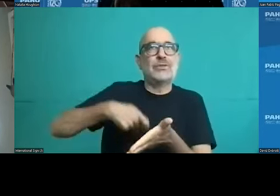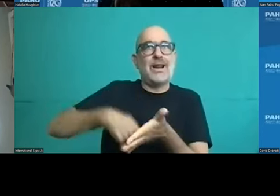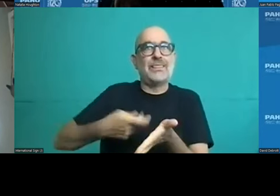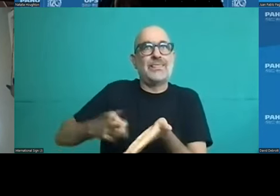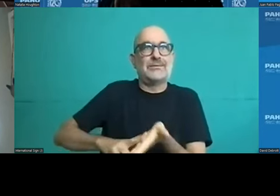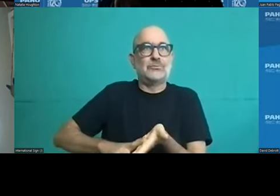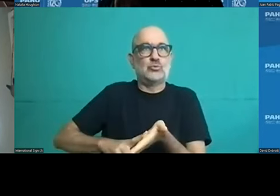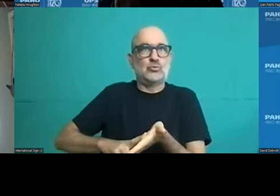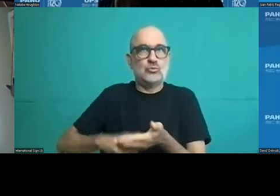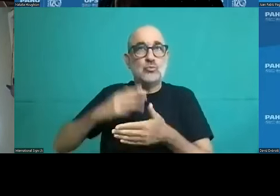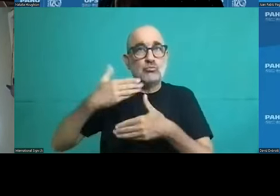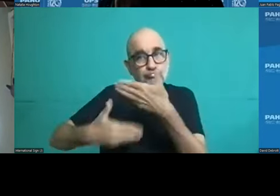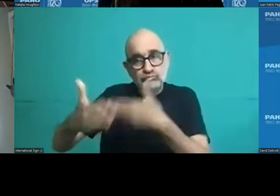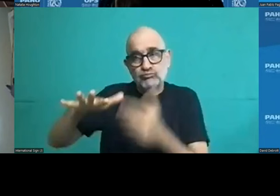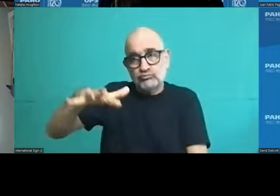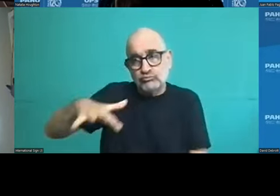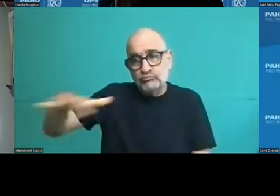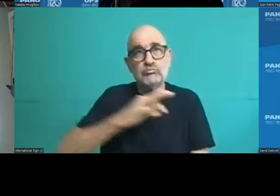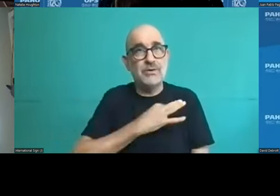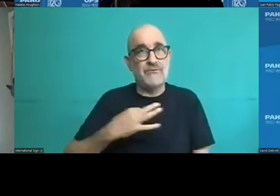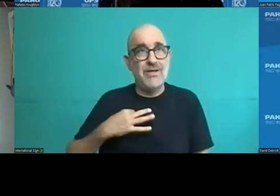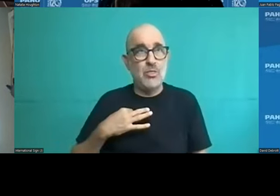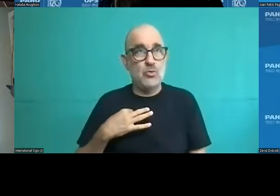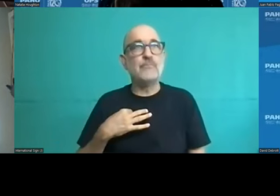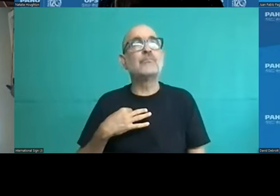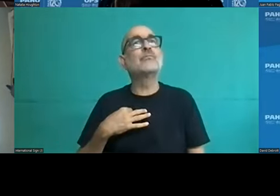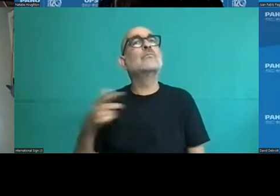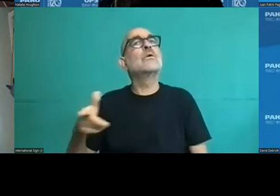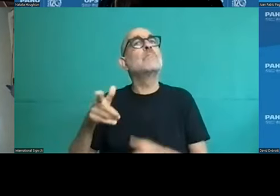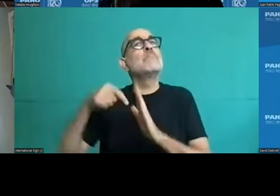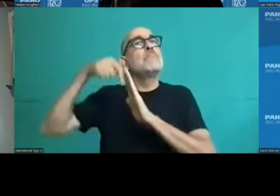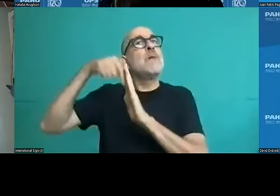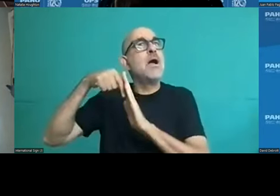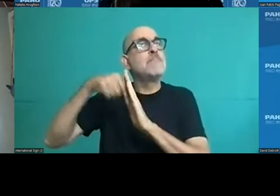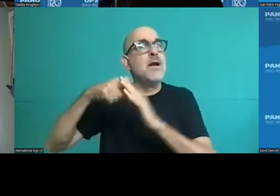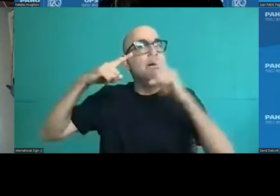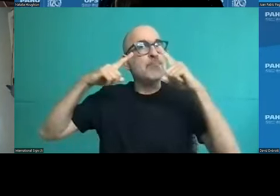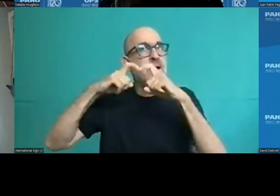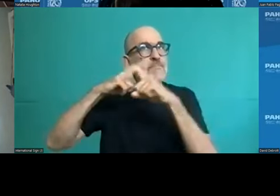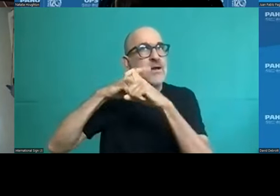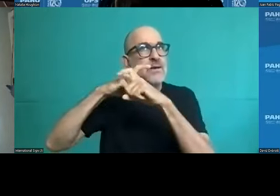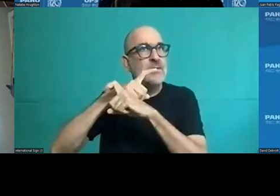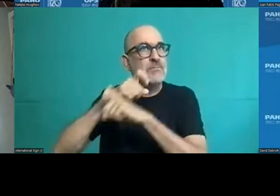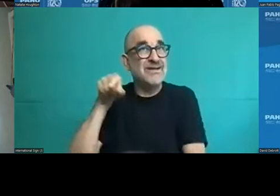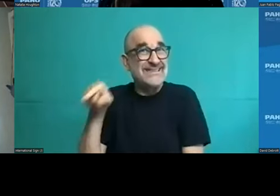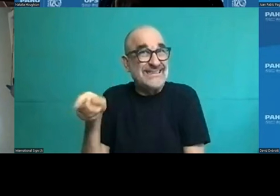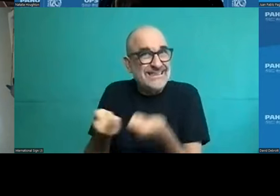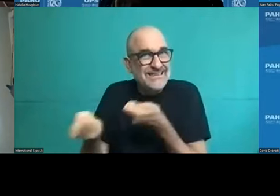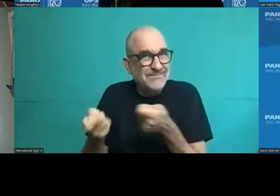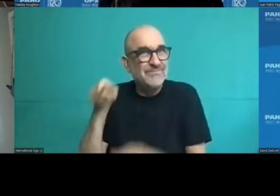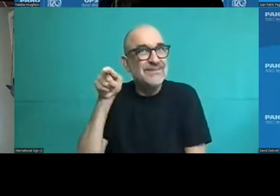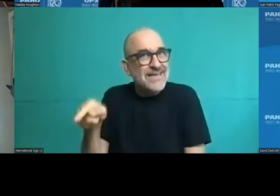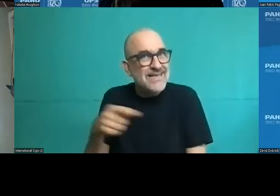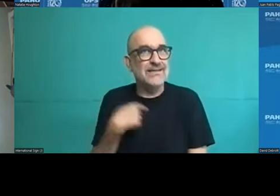regulations. And we are there, we need a very strong technical teams and to the extent possible as